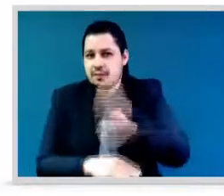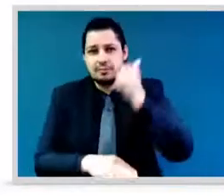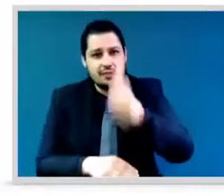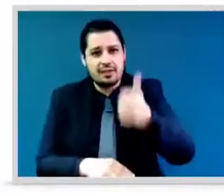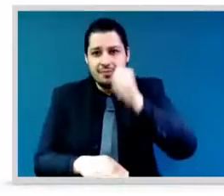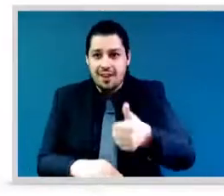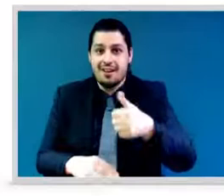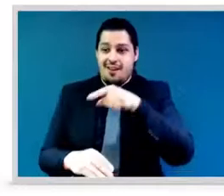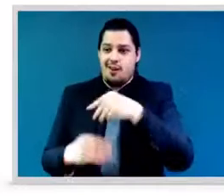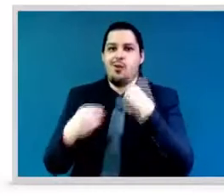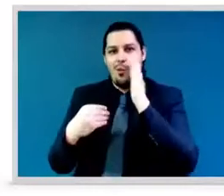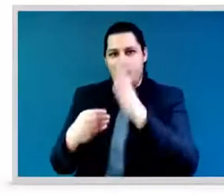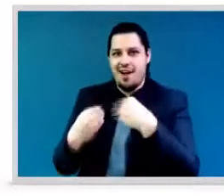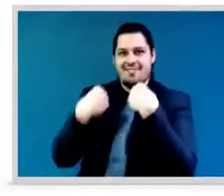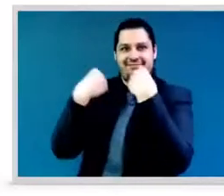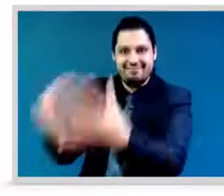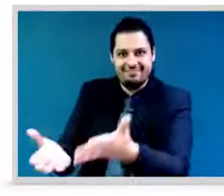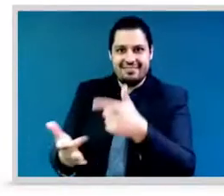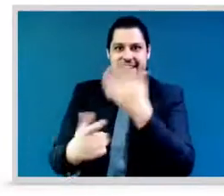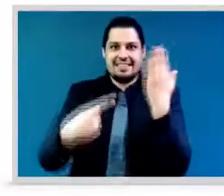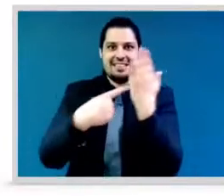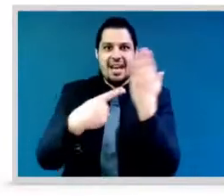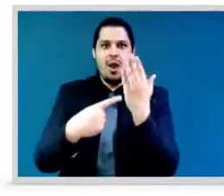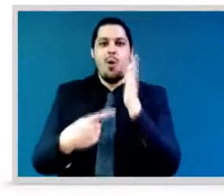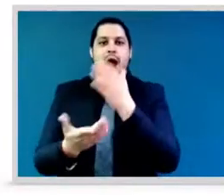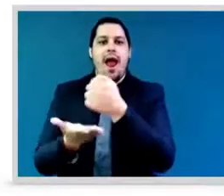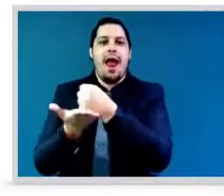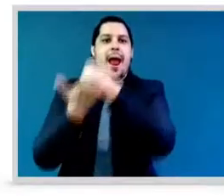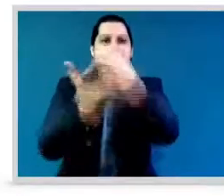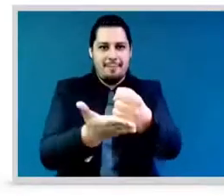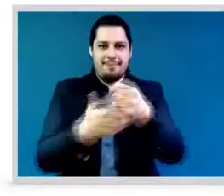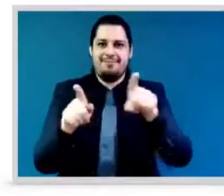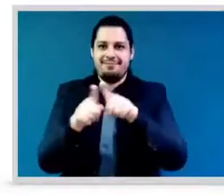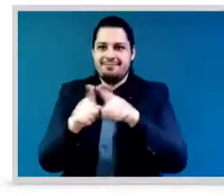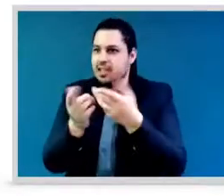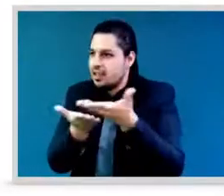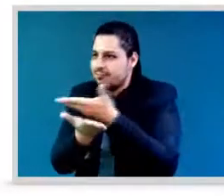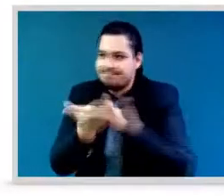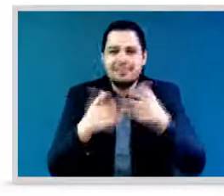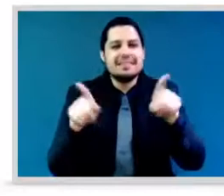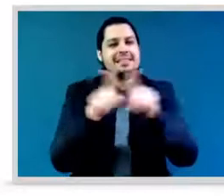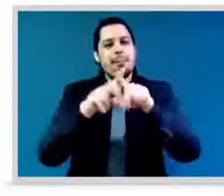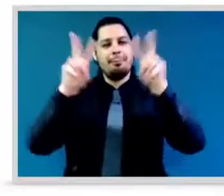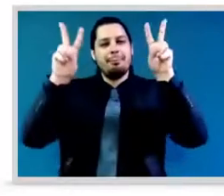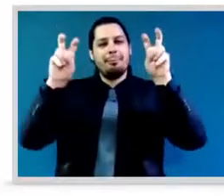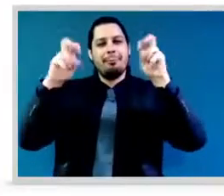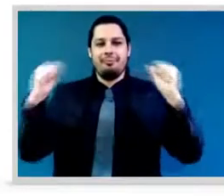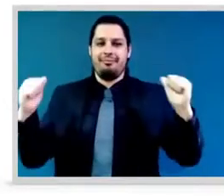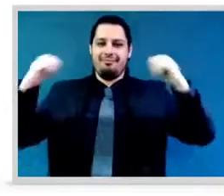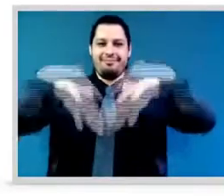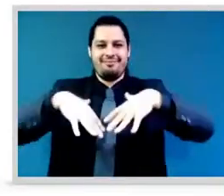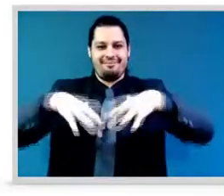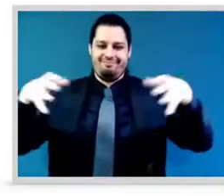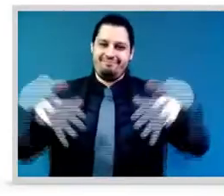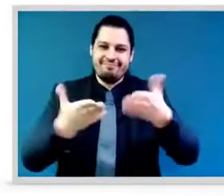such as this via zoom during a global pandemic the wonders of technology are bringing us